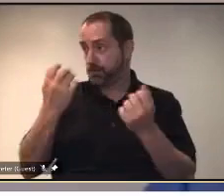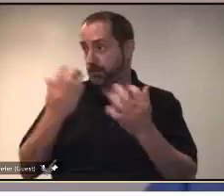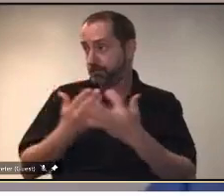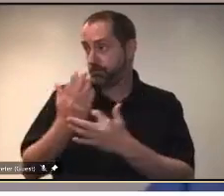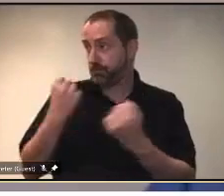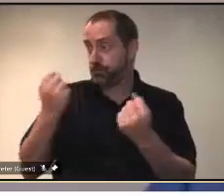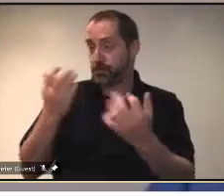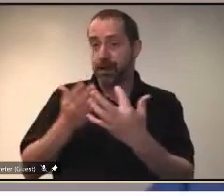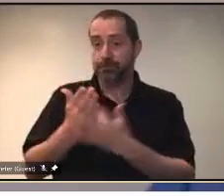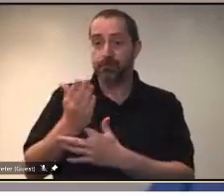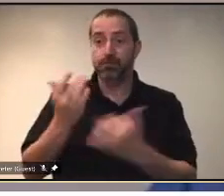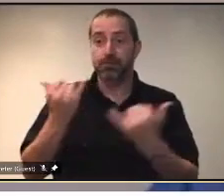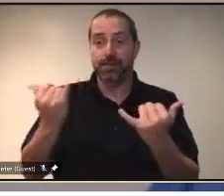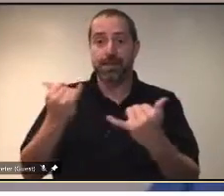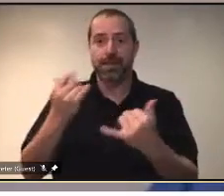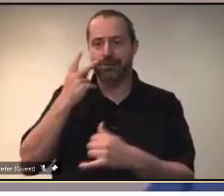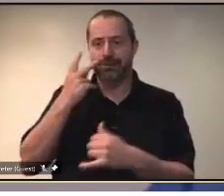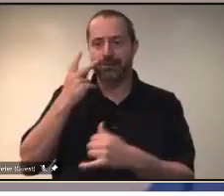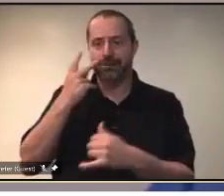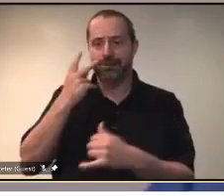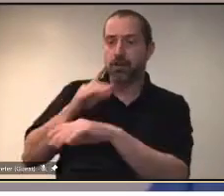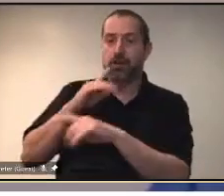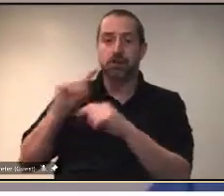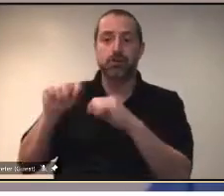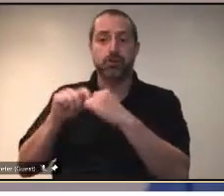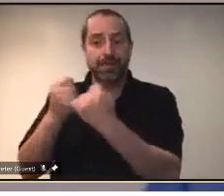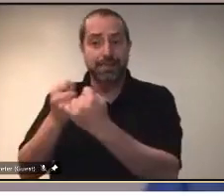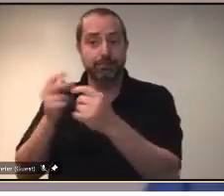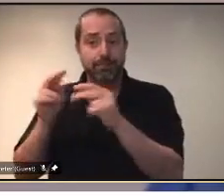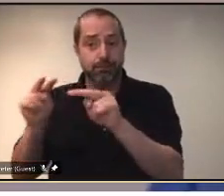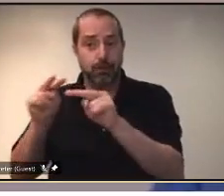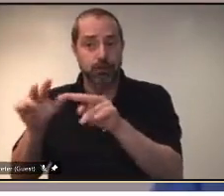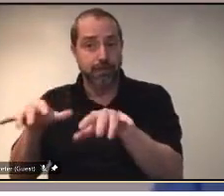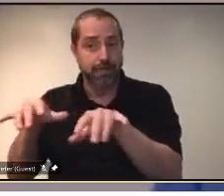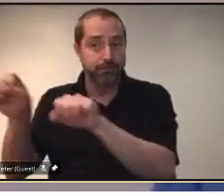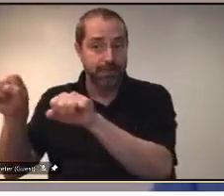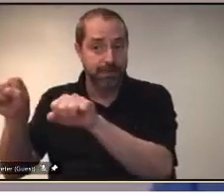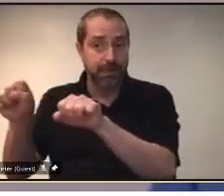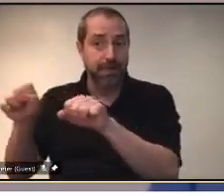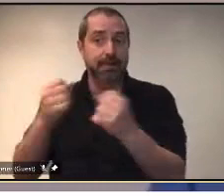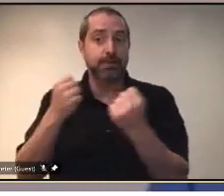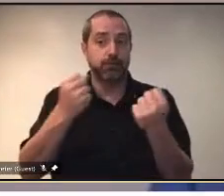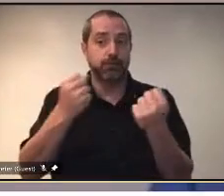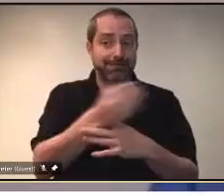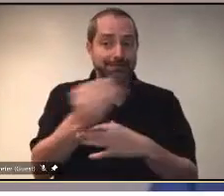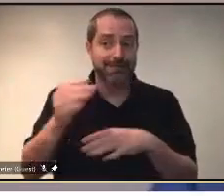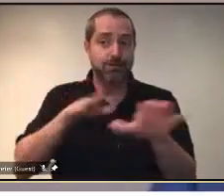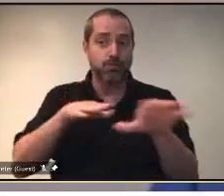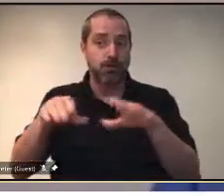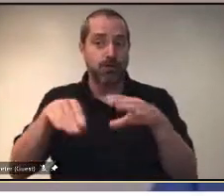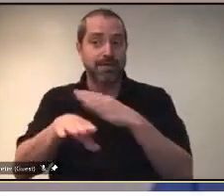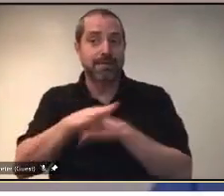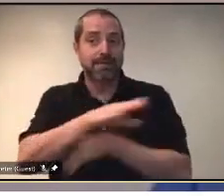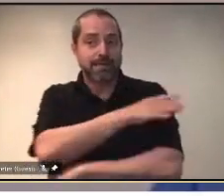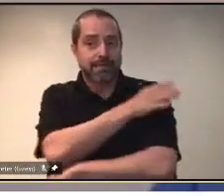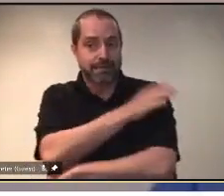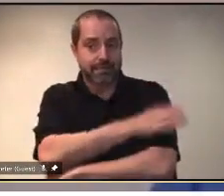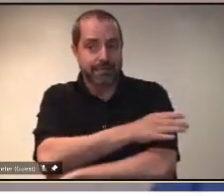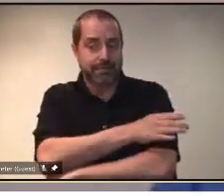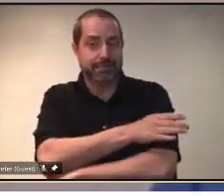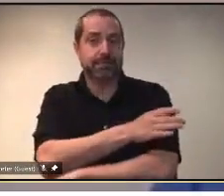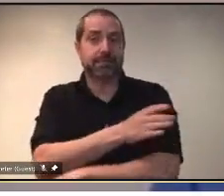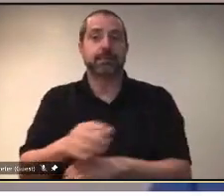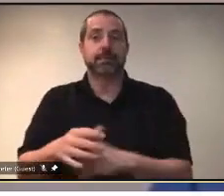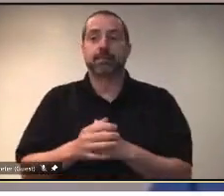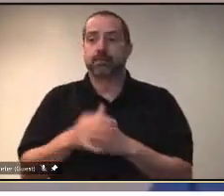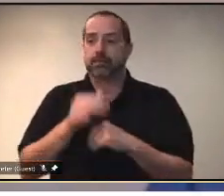slow. So the team is watching uptake of both at the drive throughs and walk in clinics as well for the vaccine. We